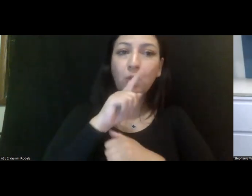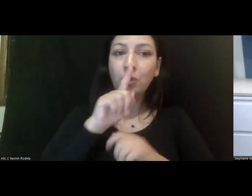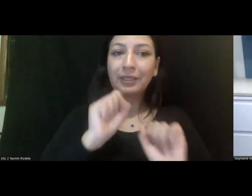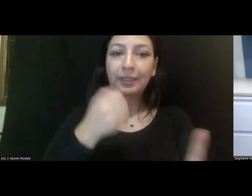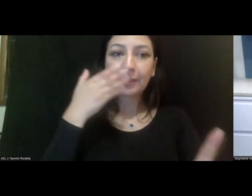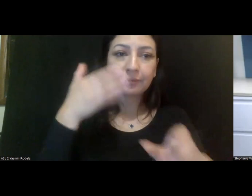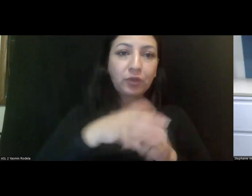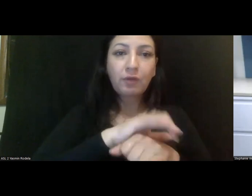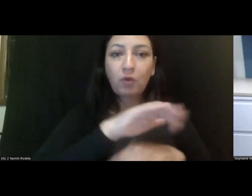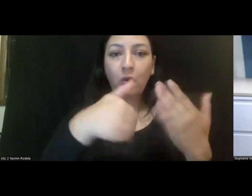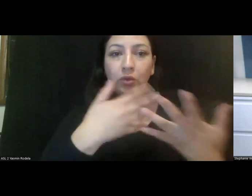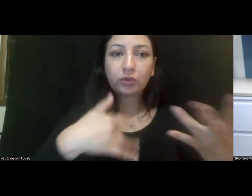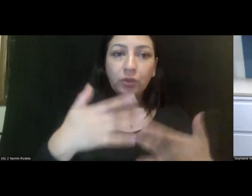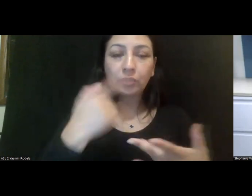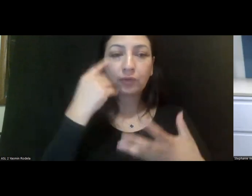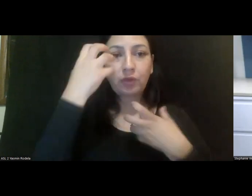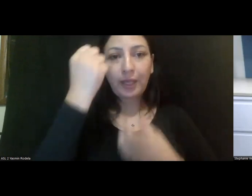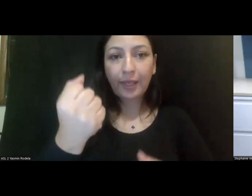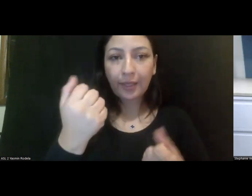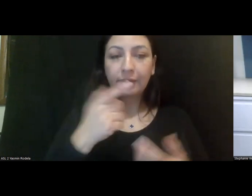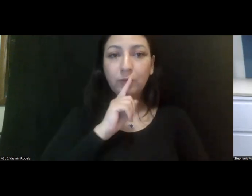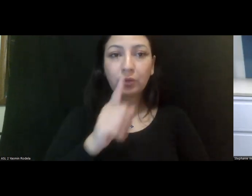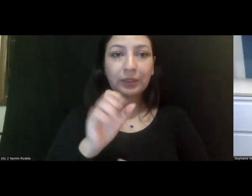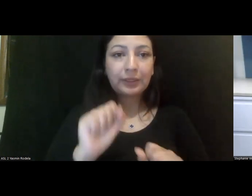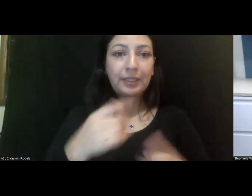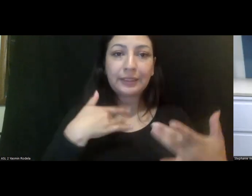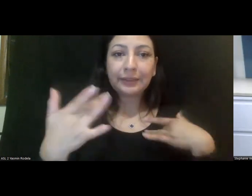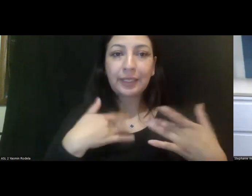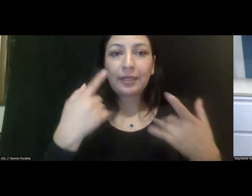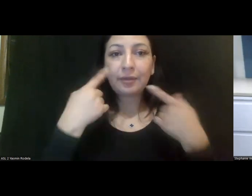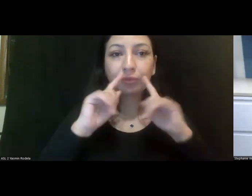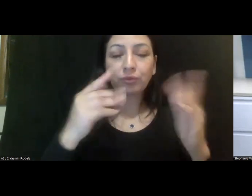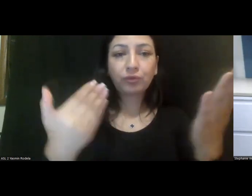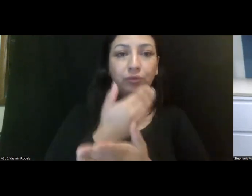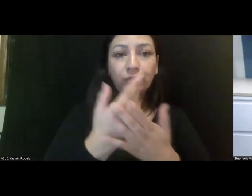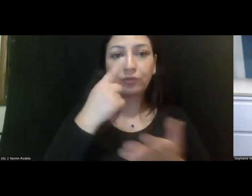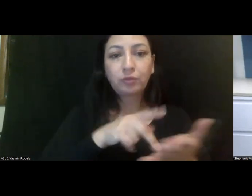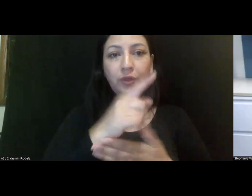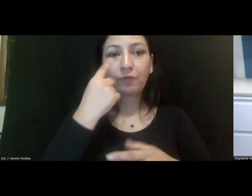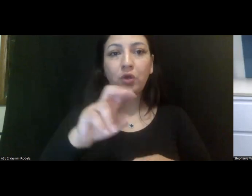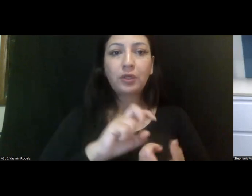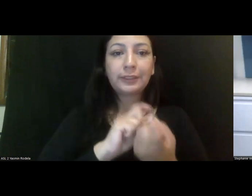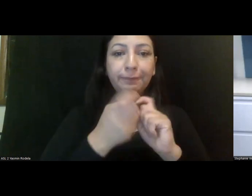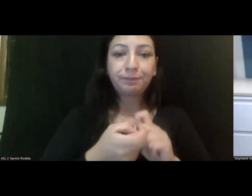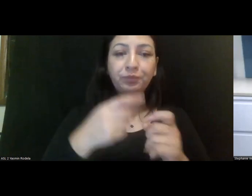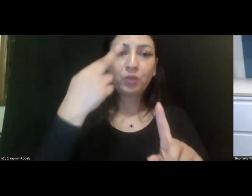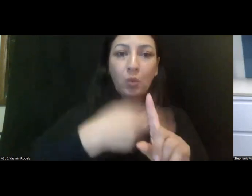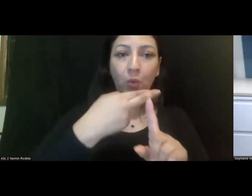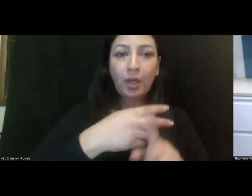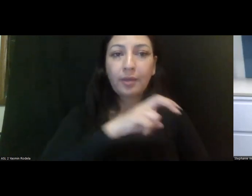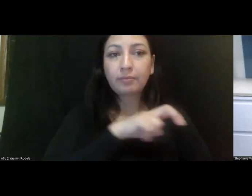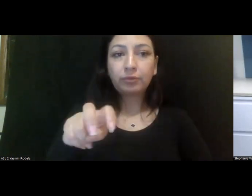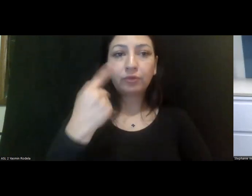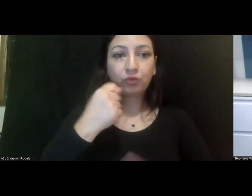the social determinants of health, doing really exciting, innovative things like paying for transitional rent, um, uh,